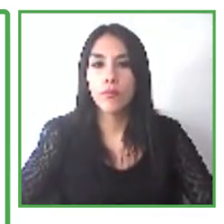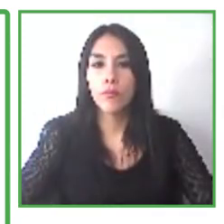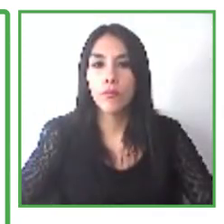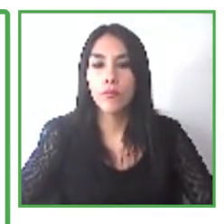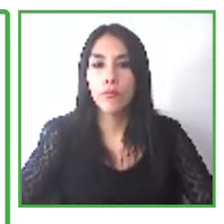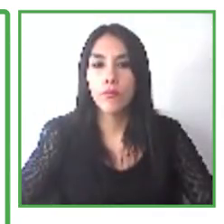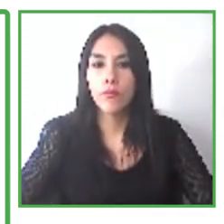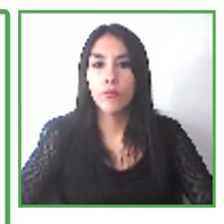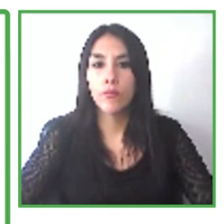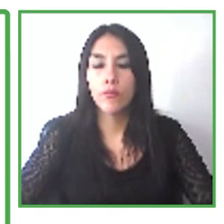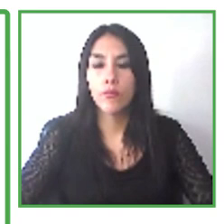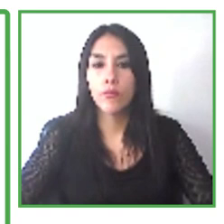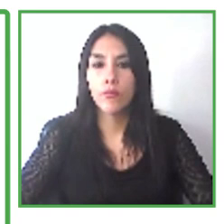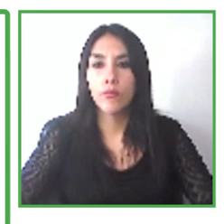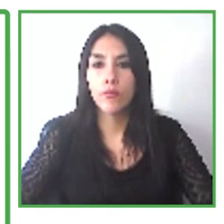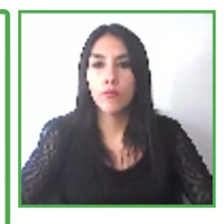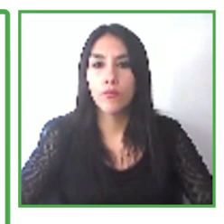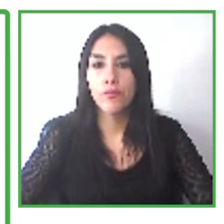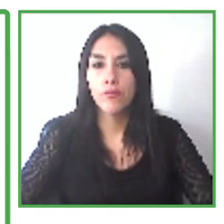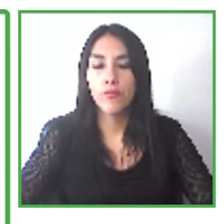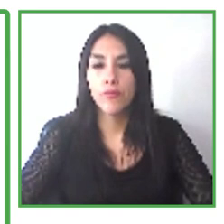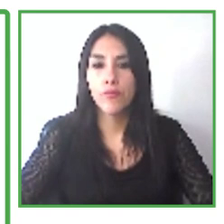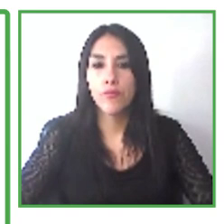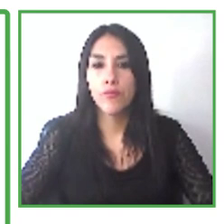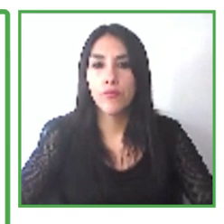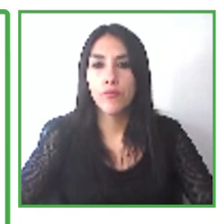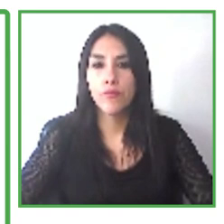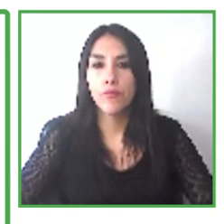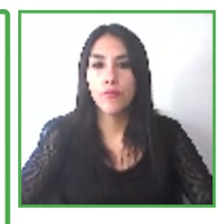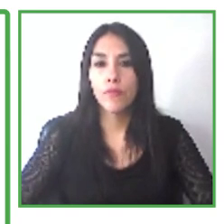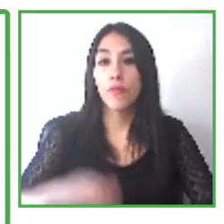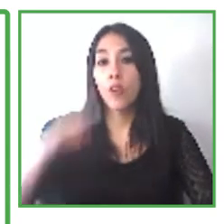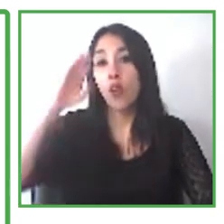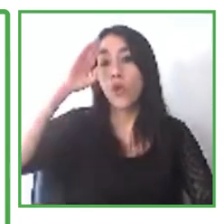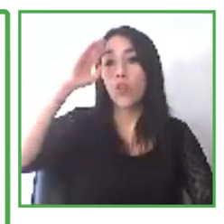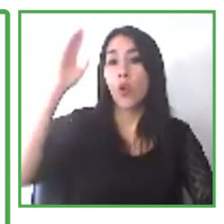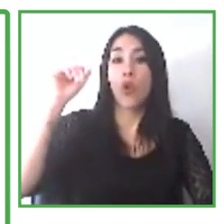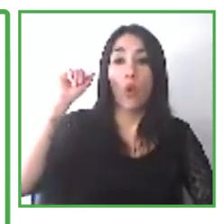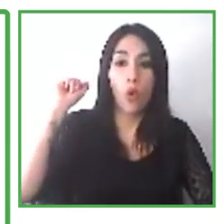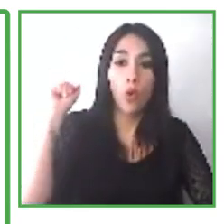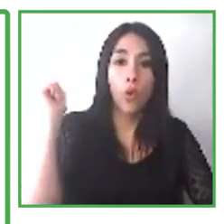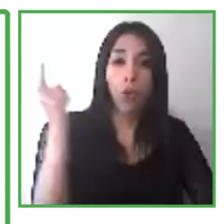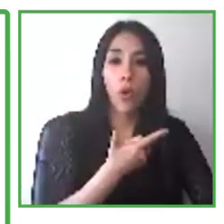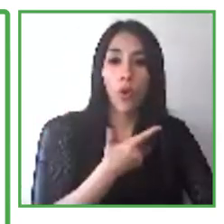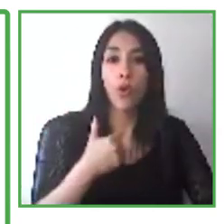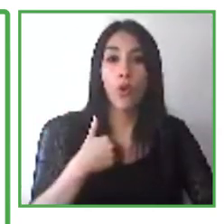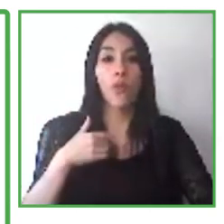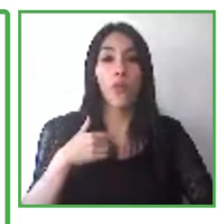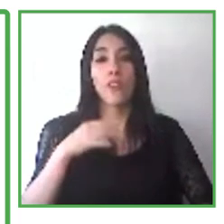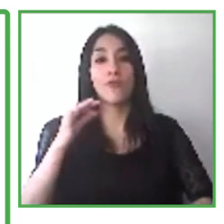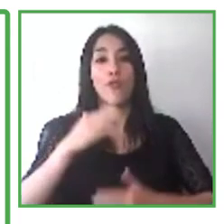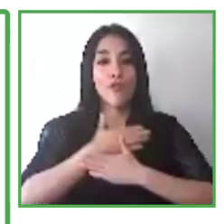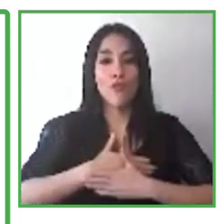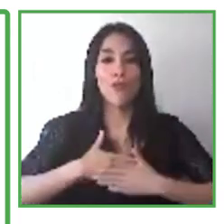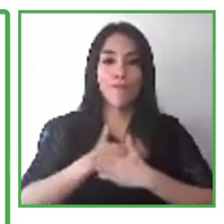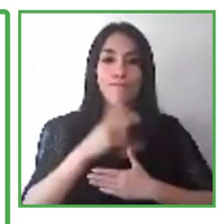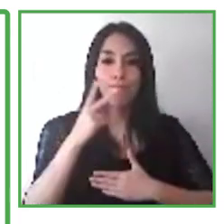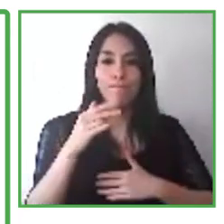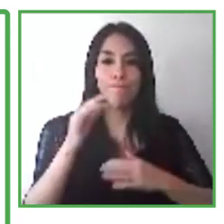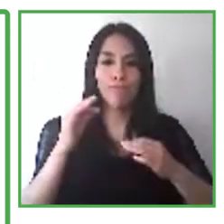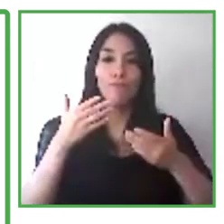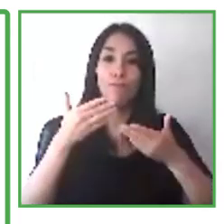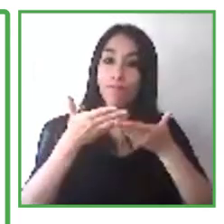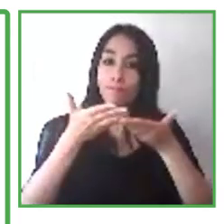Hi, I would like to continue sharing about the potential for integration of people with disabilities into a